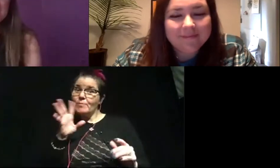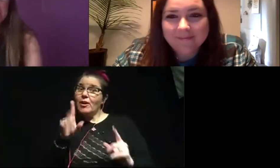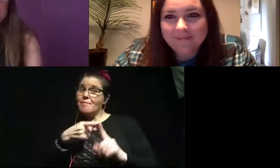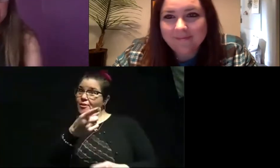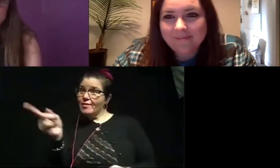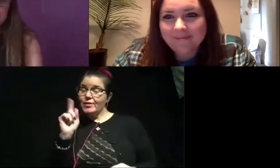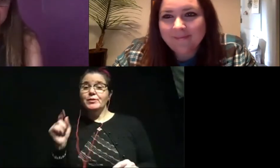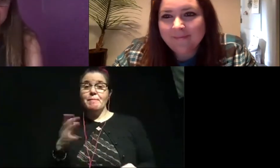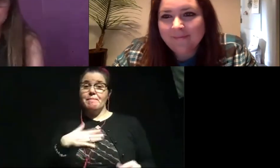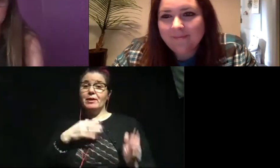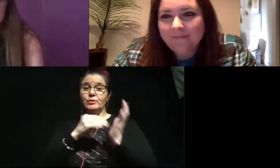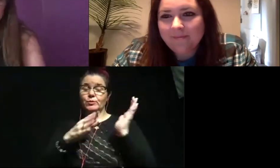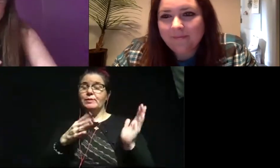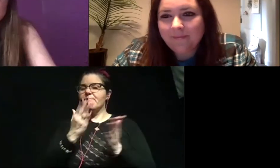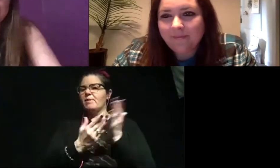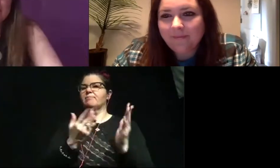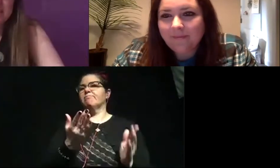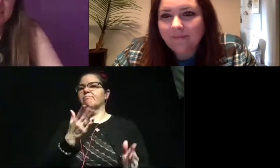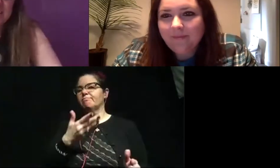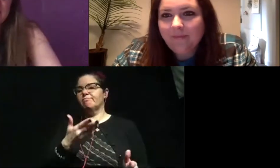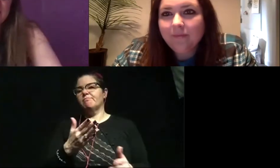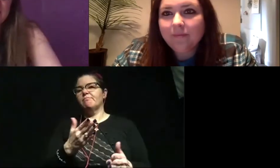you, but my students are the best part about my job.